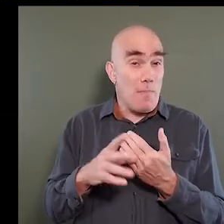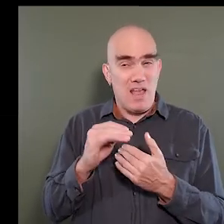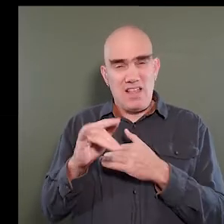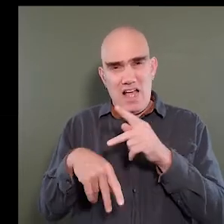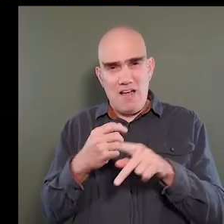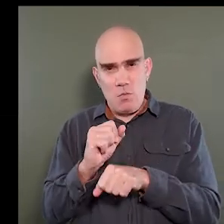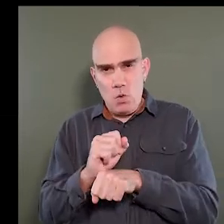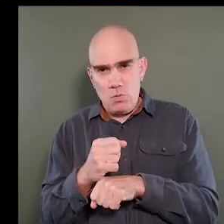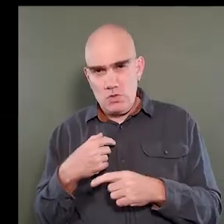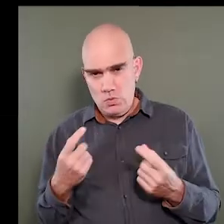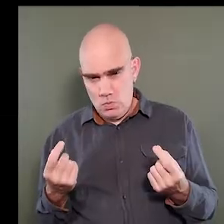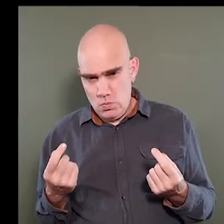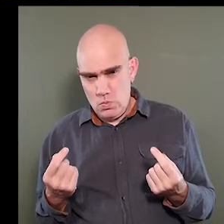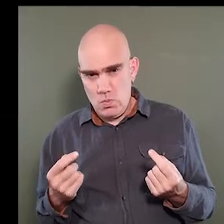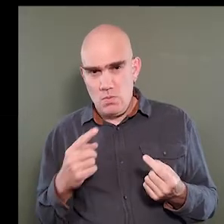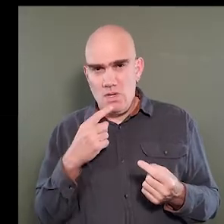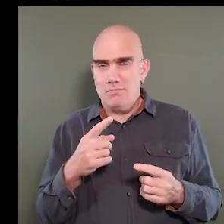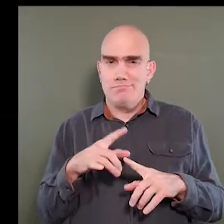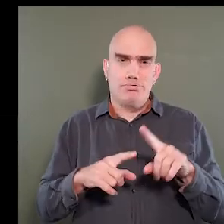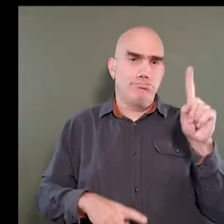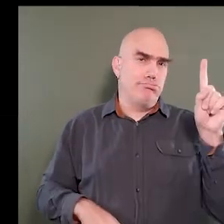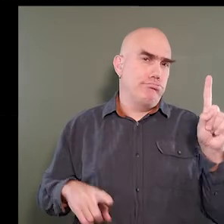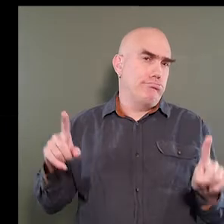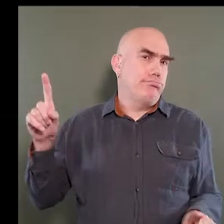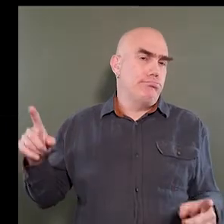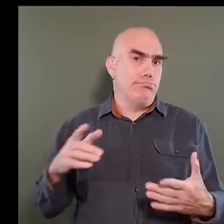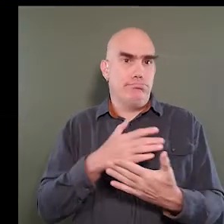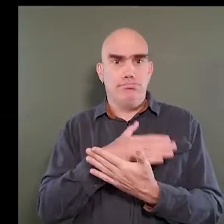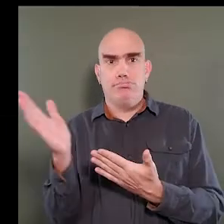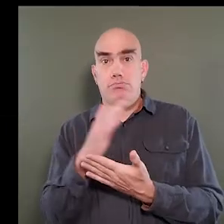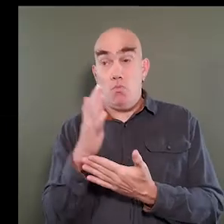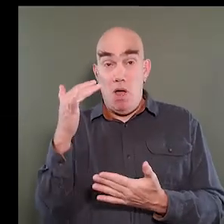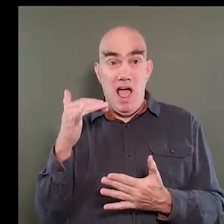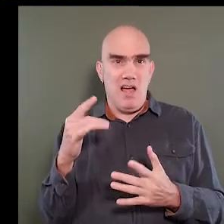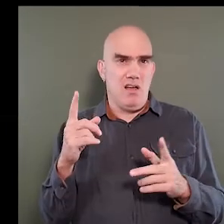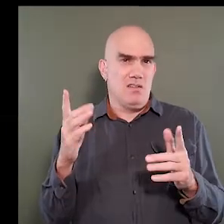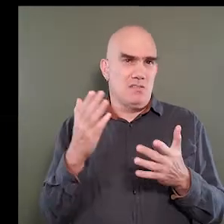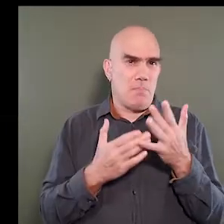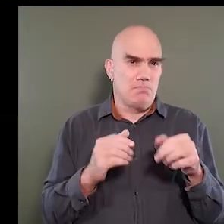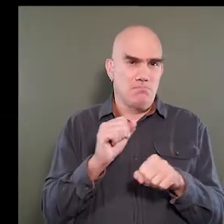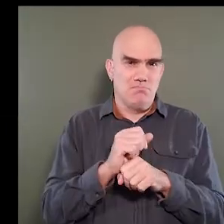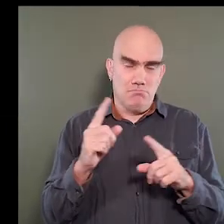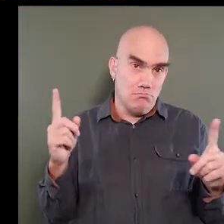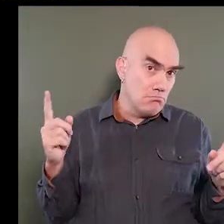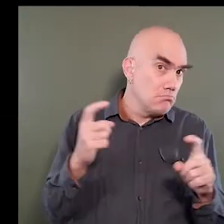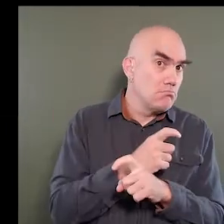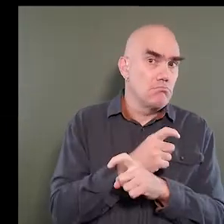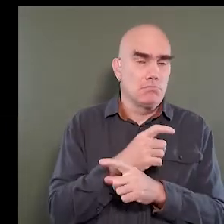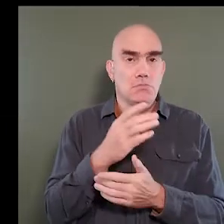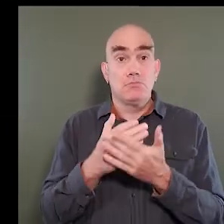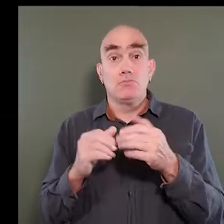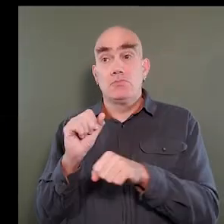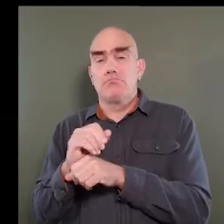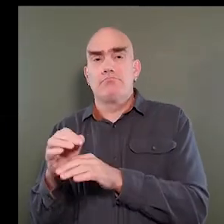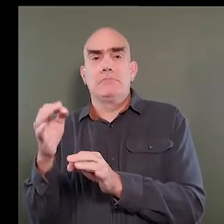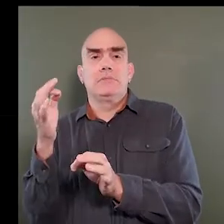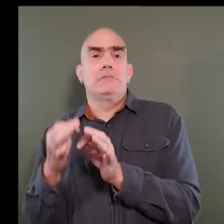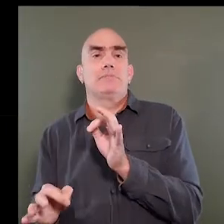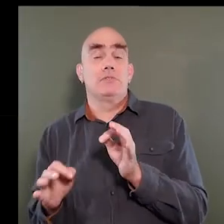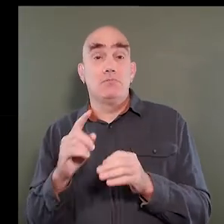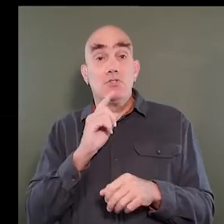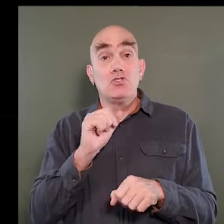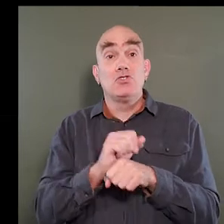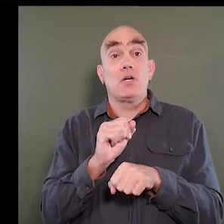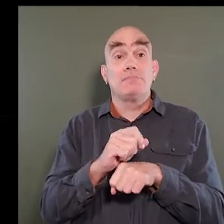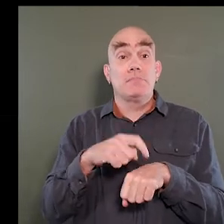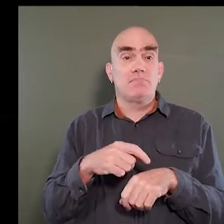program and the types of jobs we do, it varies greatly because of the complexity of some of the jobs versus other jobs being more simple. The